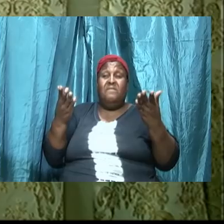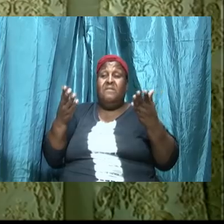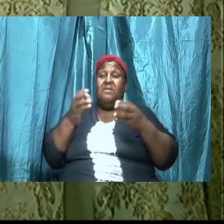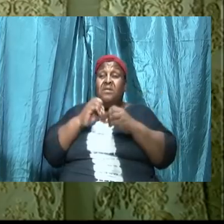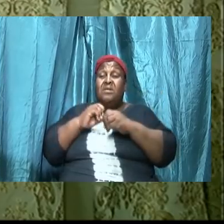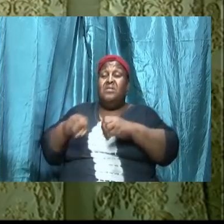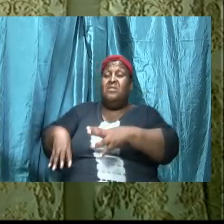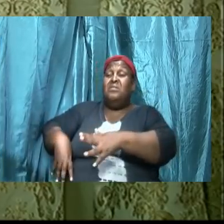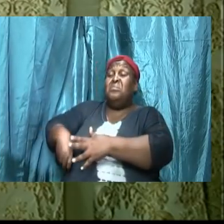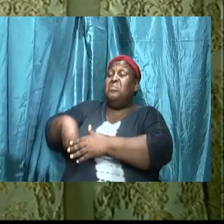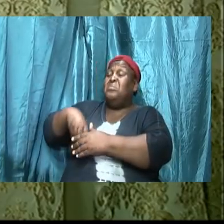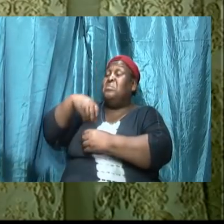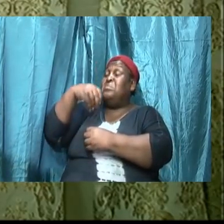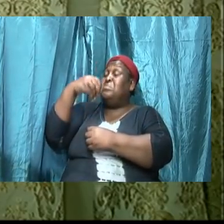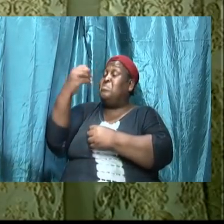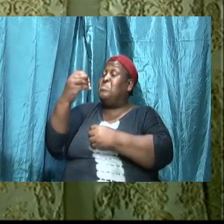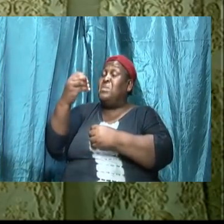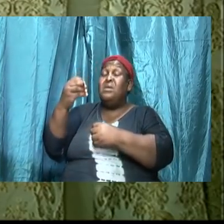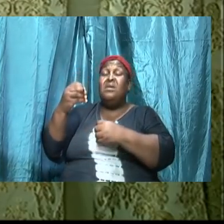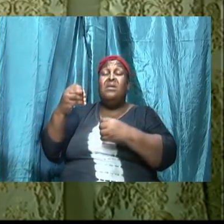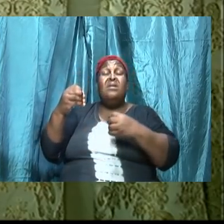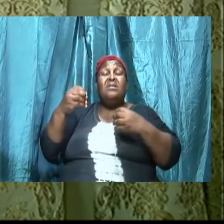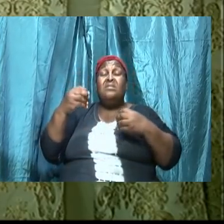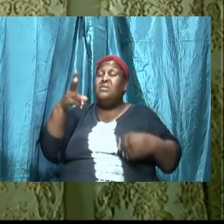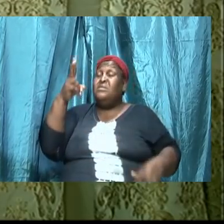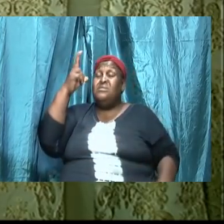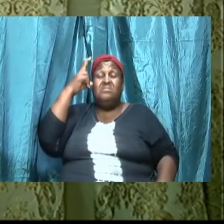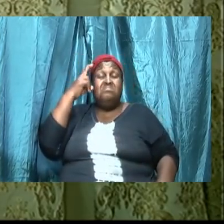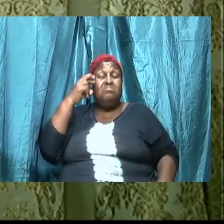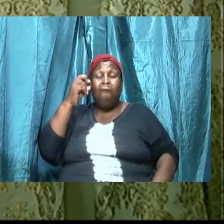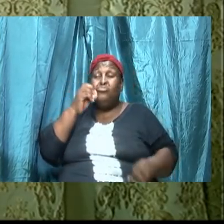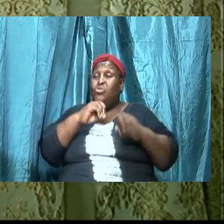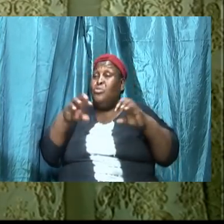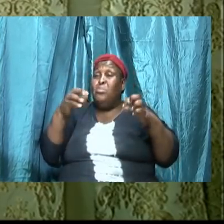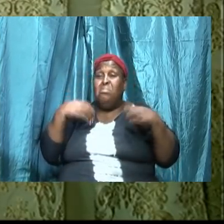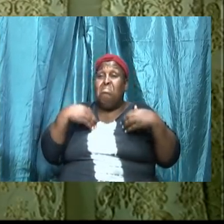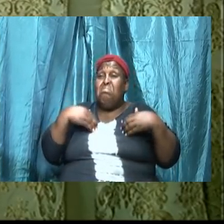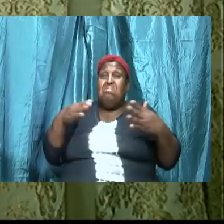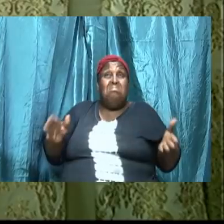the adversary does not have to lift a straw